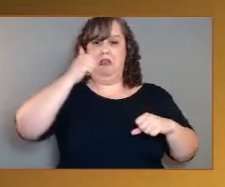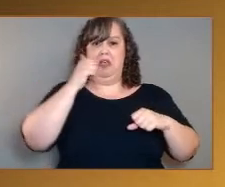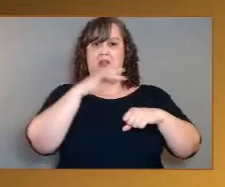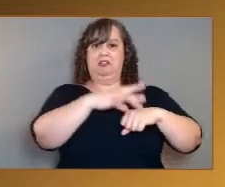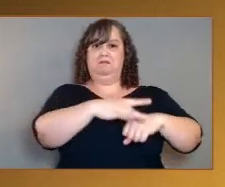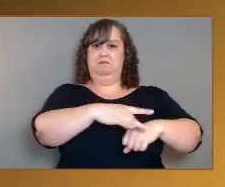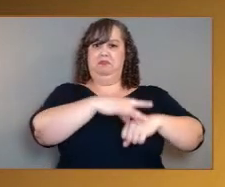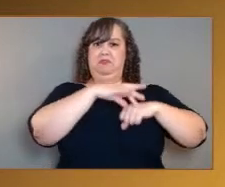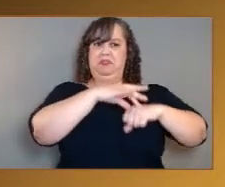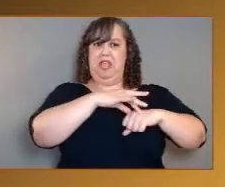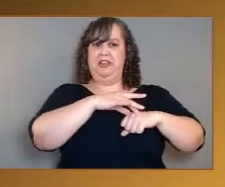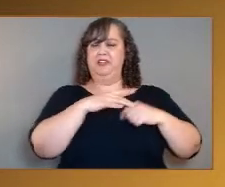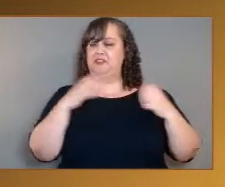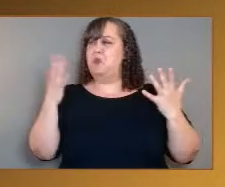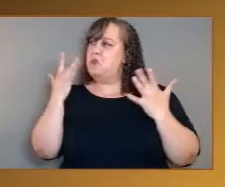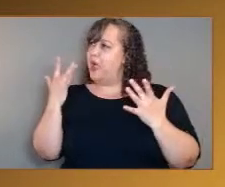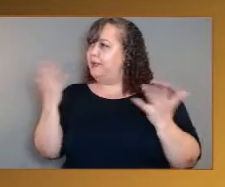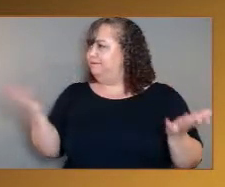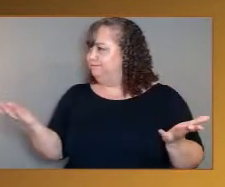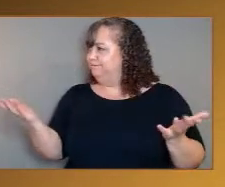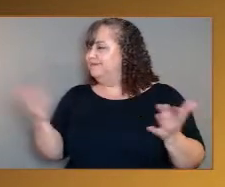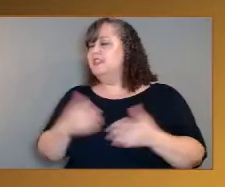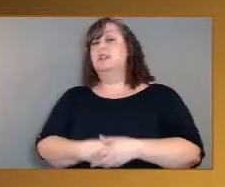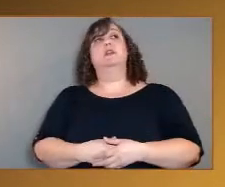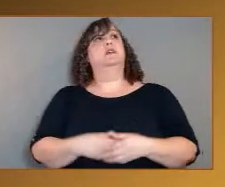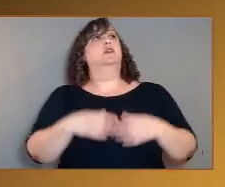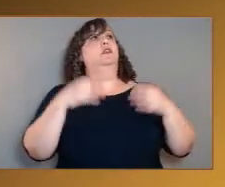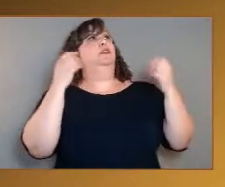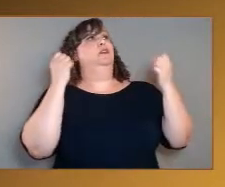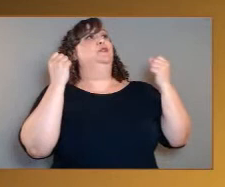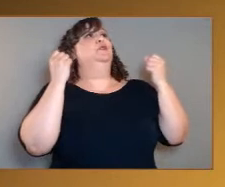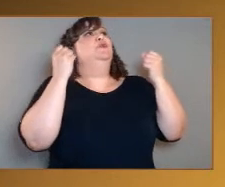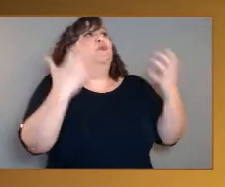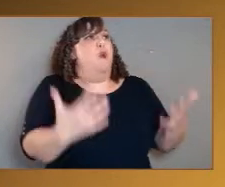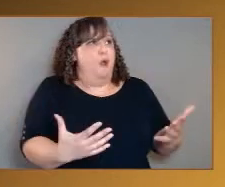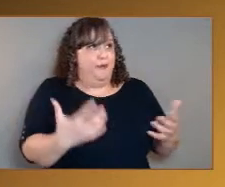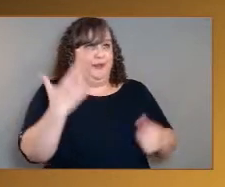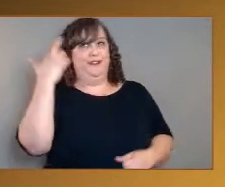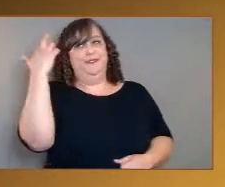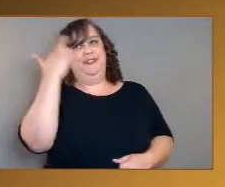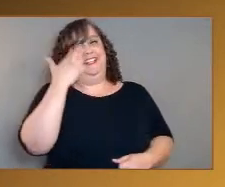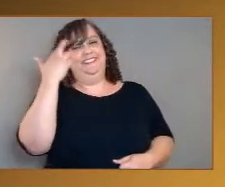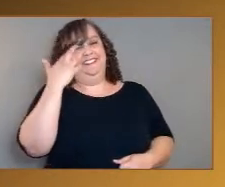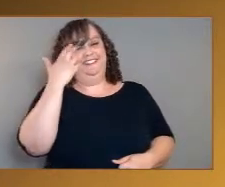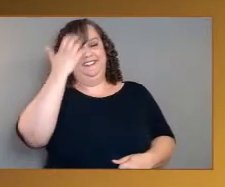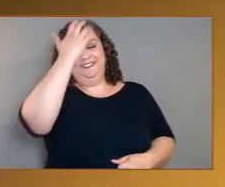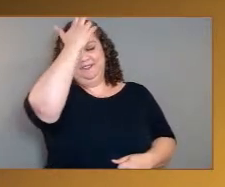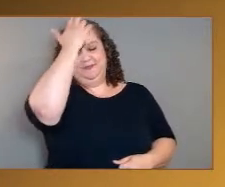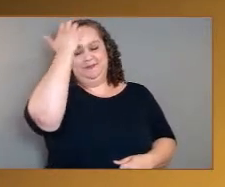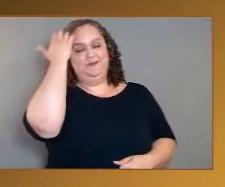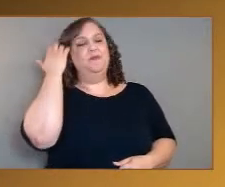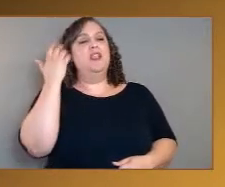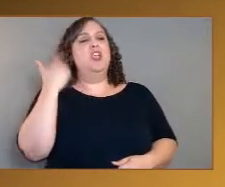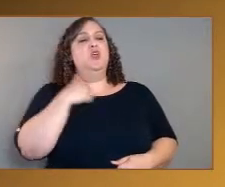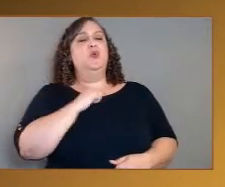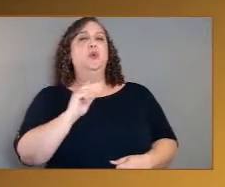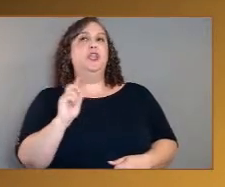Well, so many reasons. But, you know, we heard from the interview with